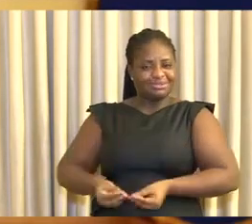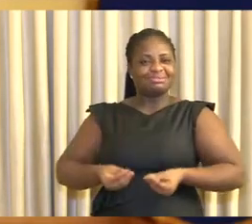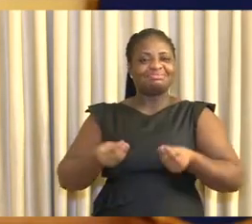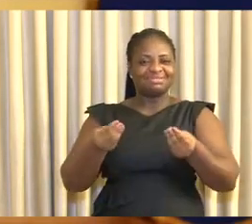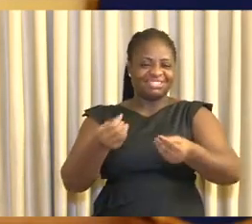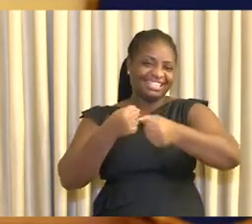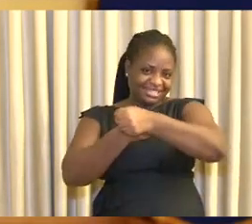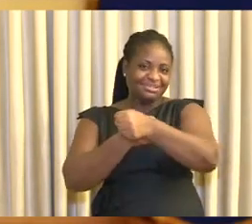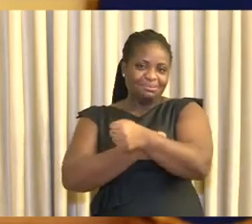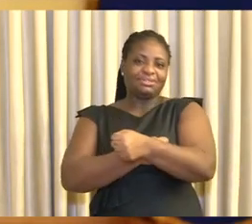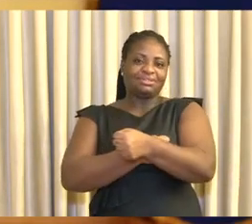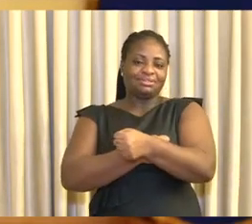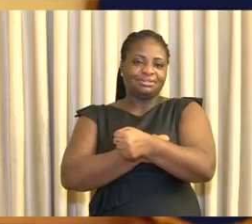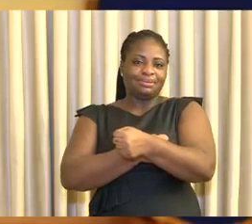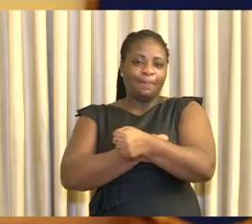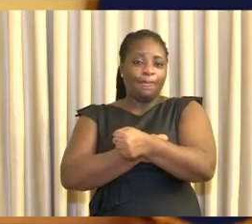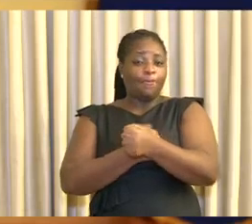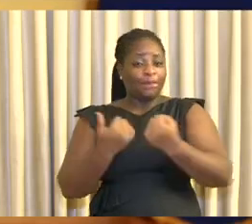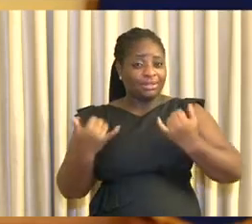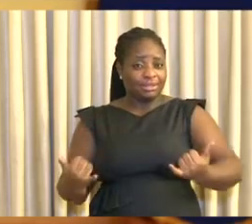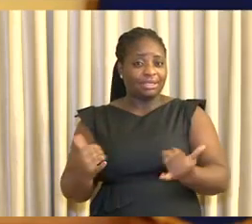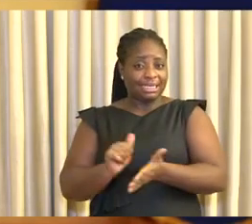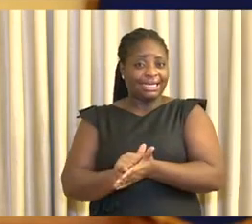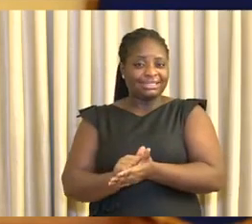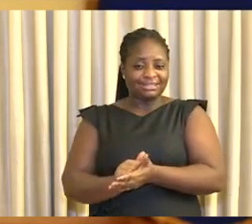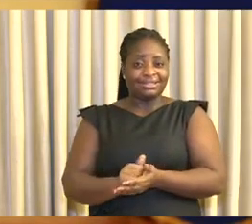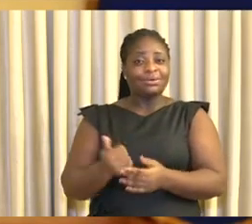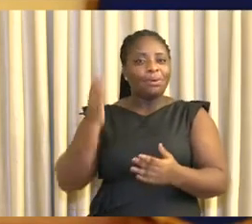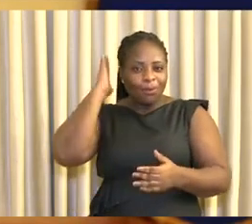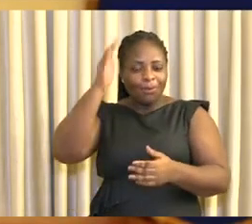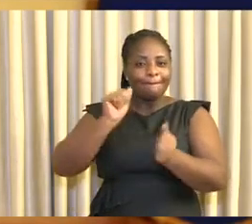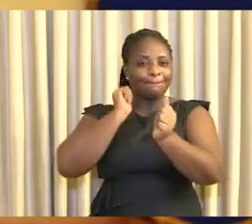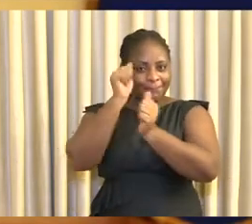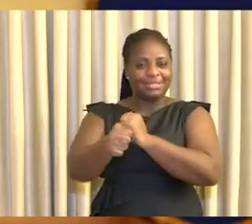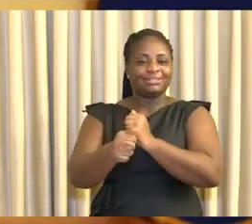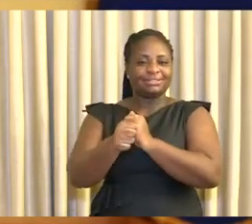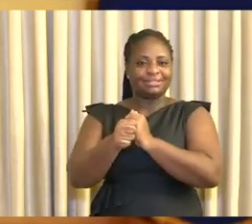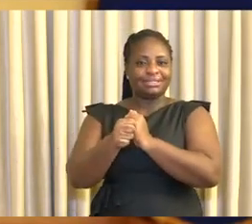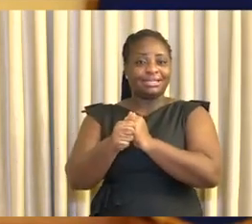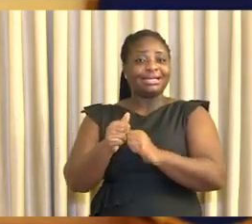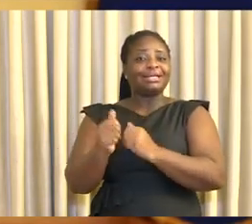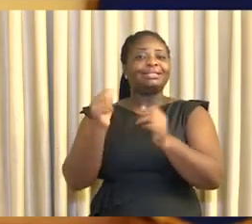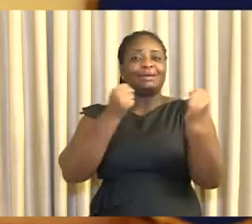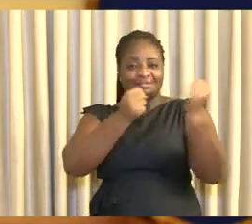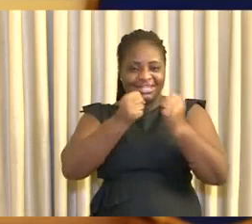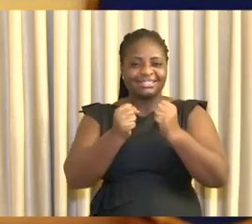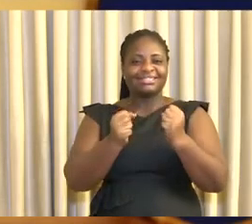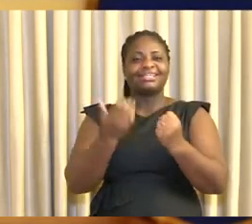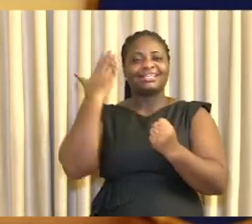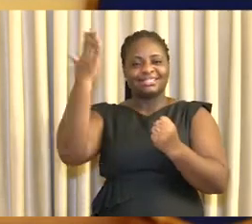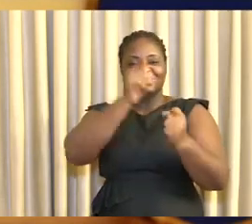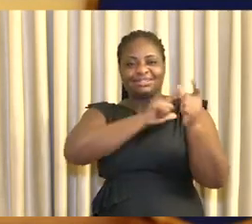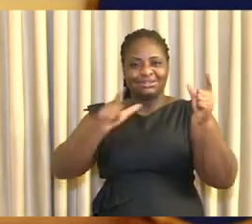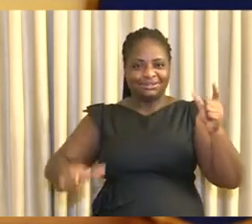to provide that support. This too shall pass, for the battle is the